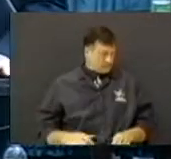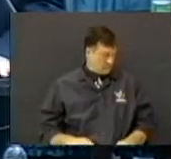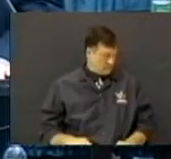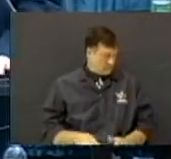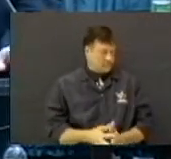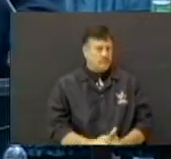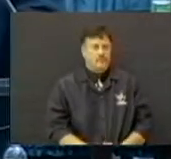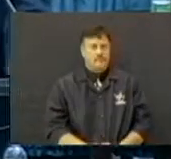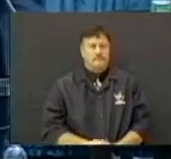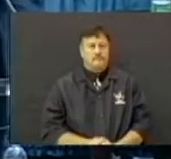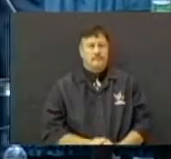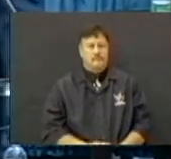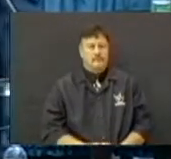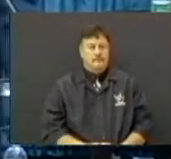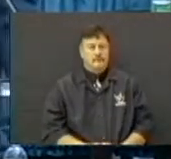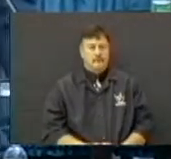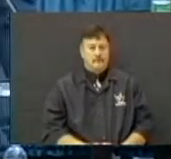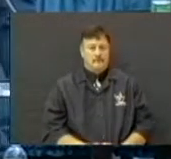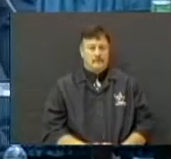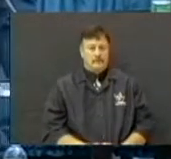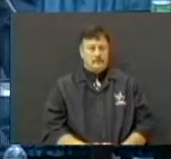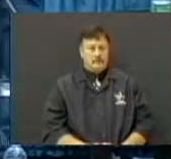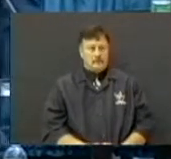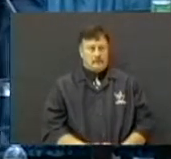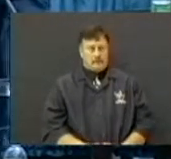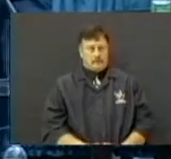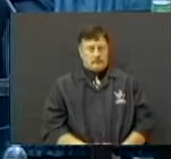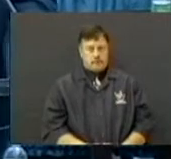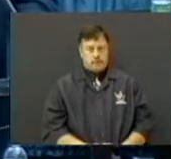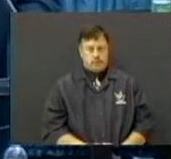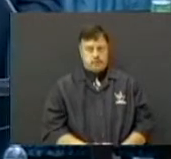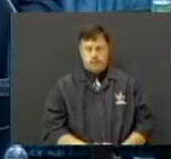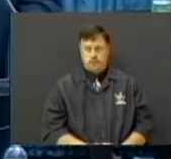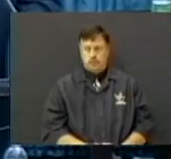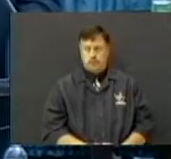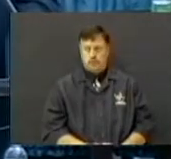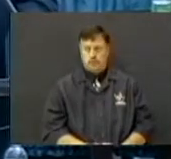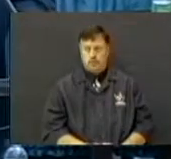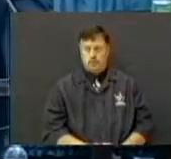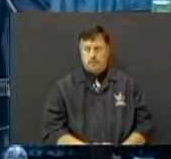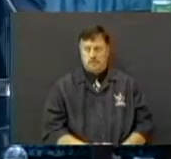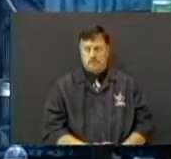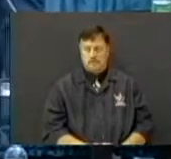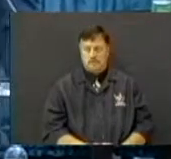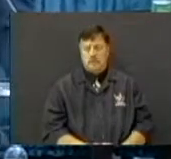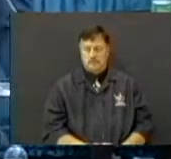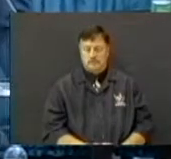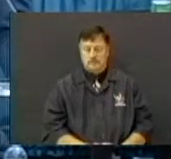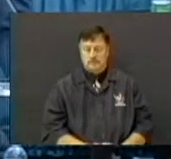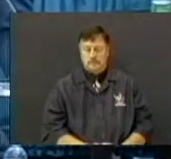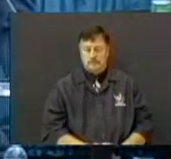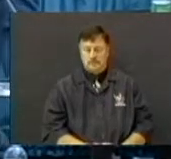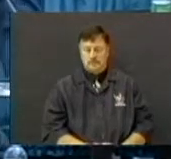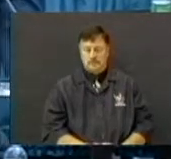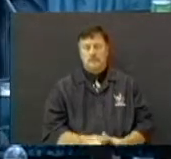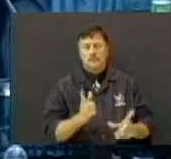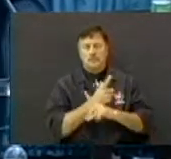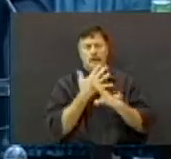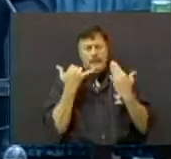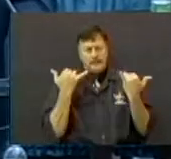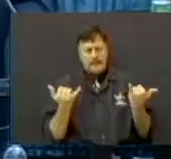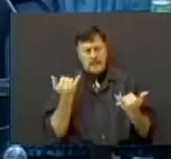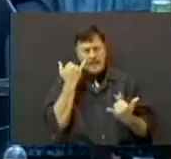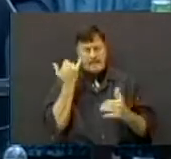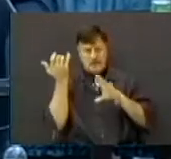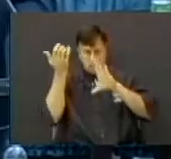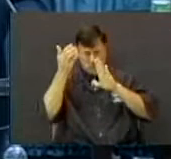I want to ask a question to mothers, but to everyone. How many of you right now, if